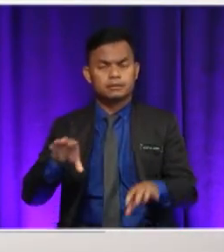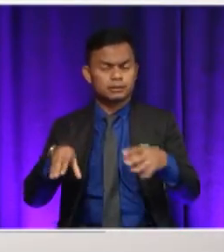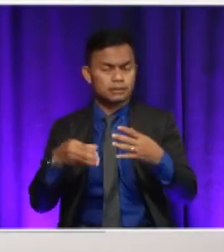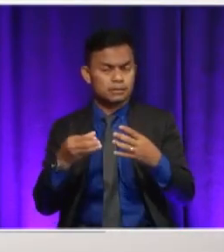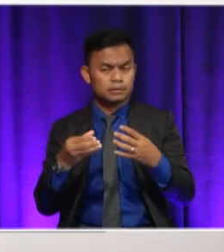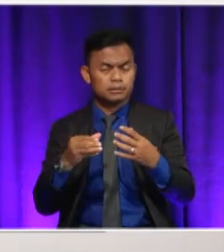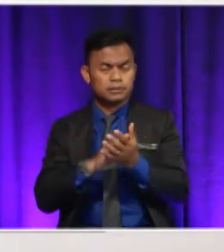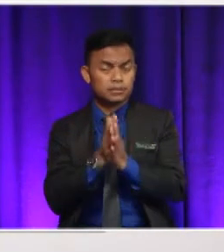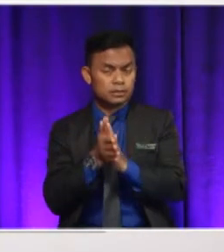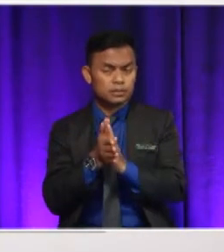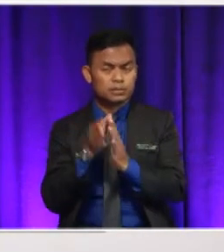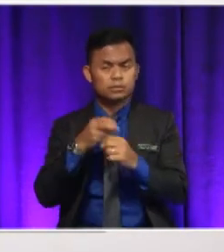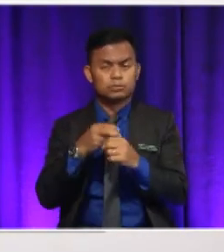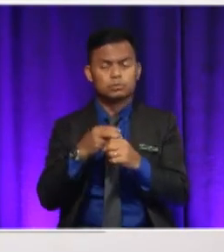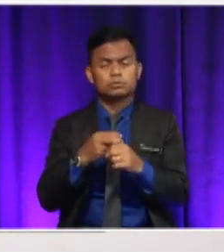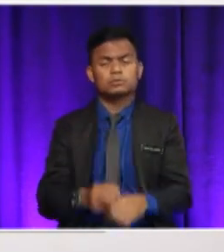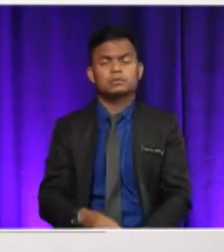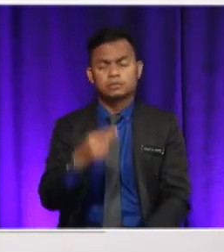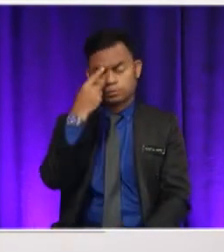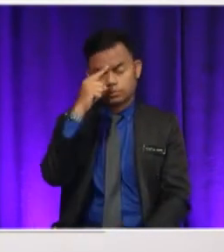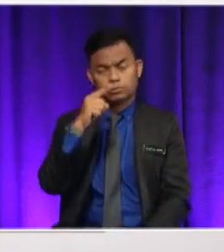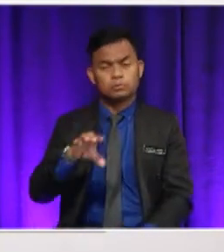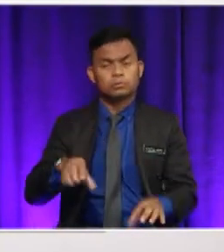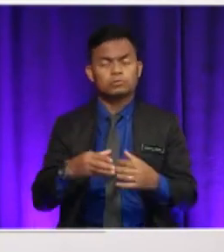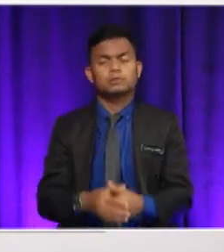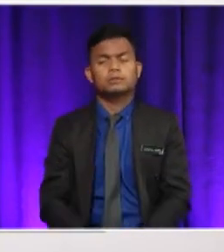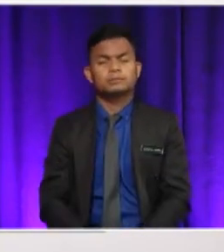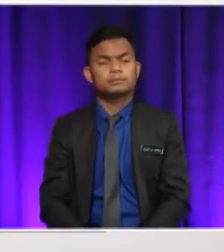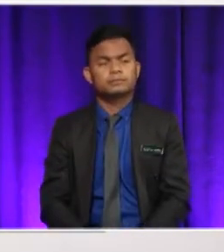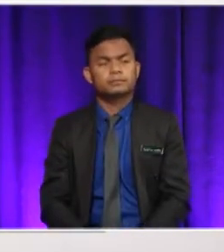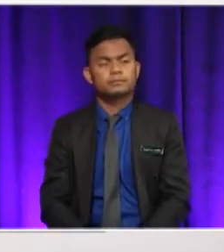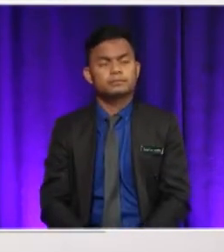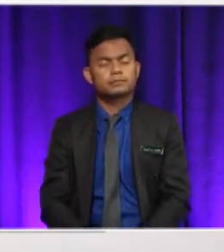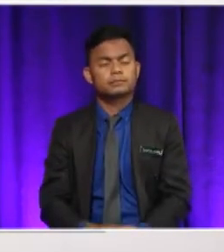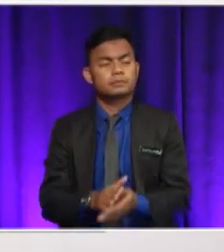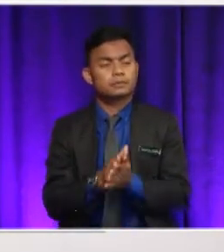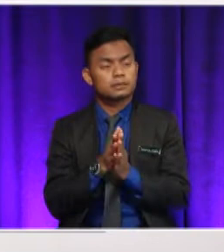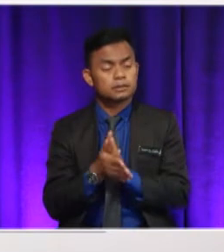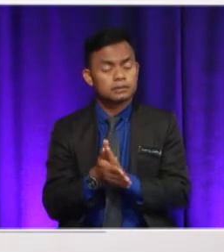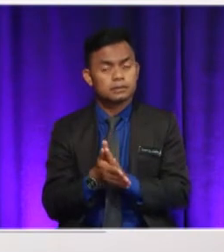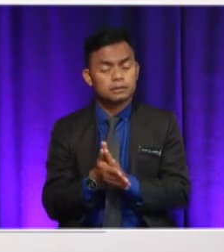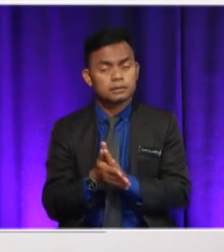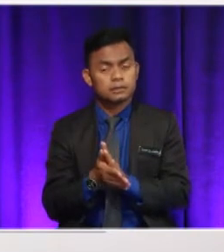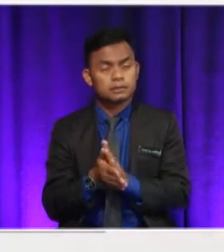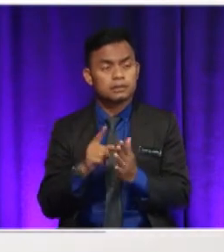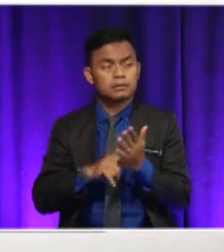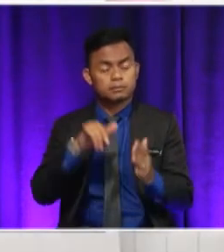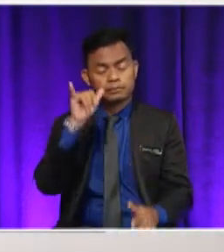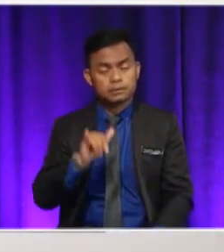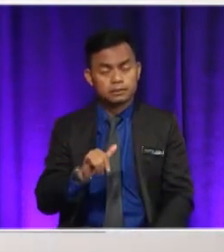also had someone going with him. Okay, so the difficulties like what Aisha has mentioned